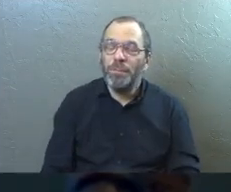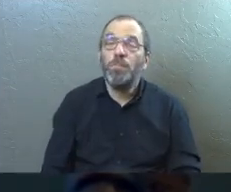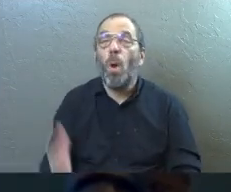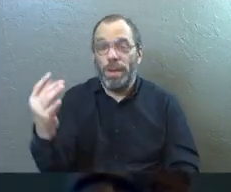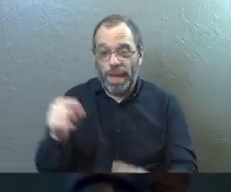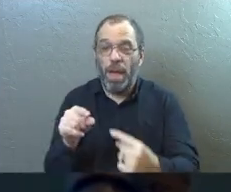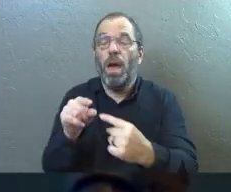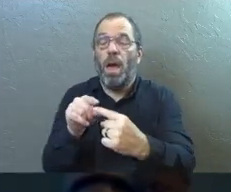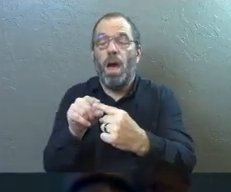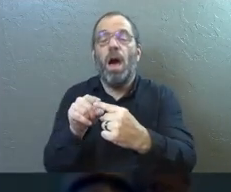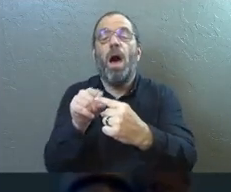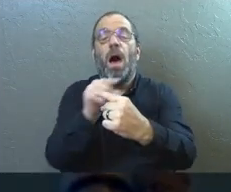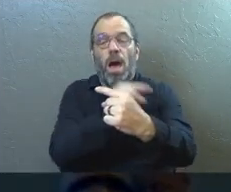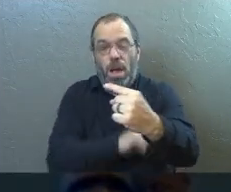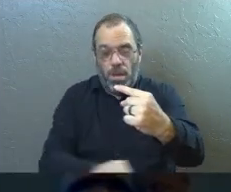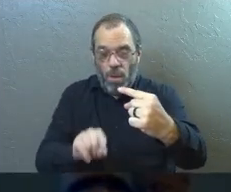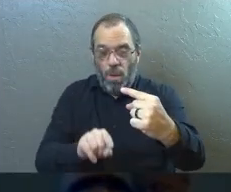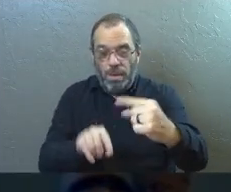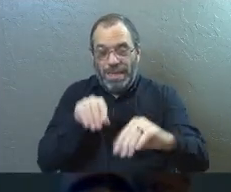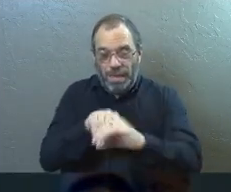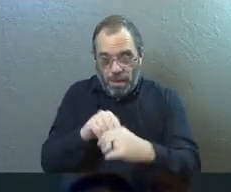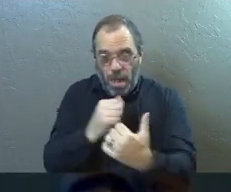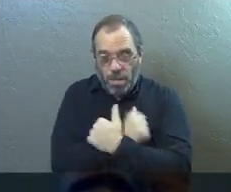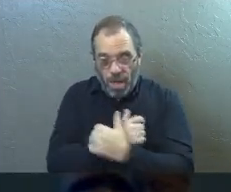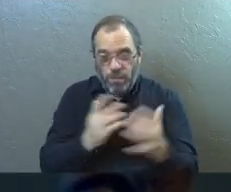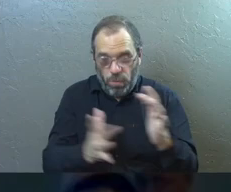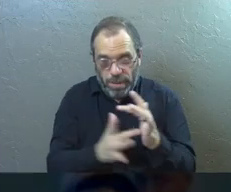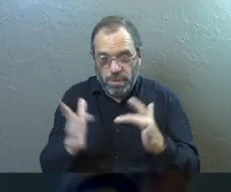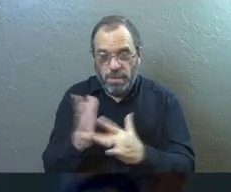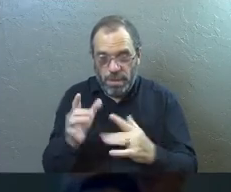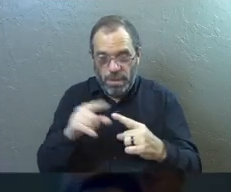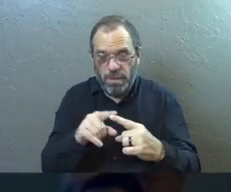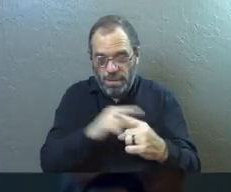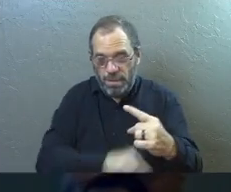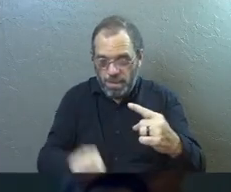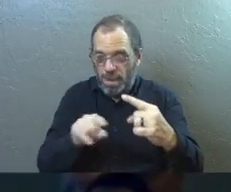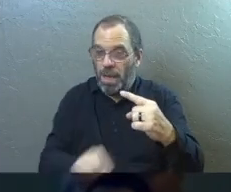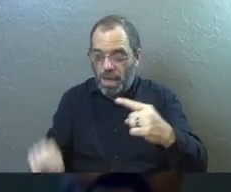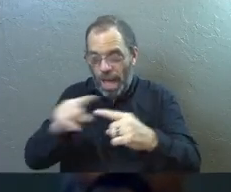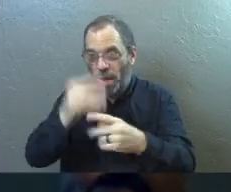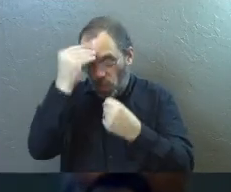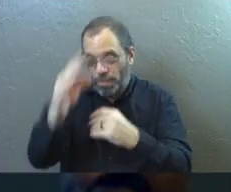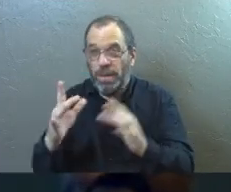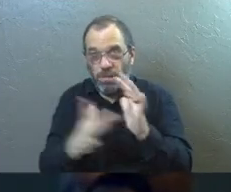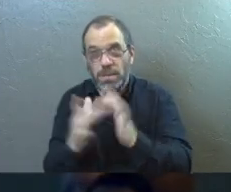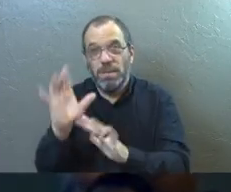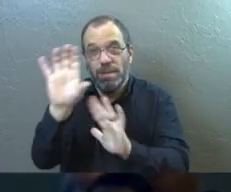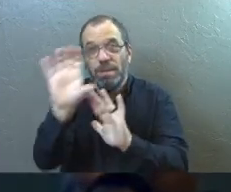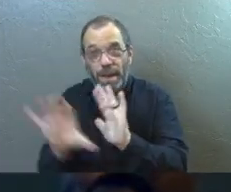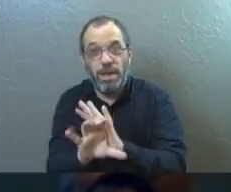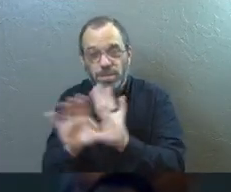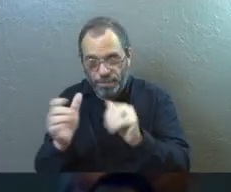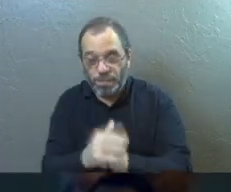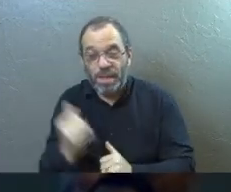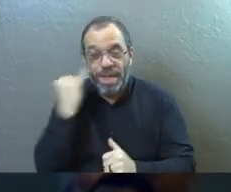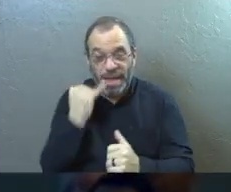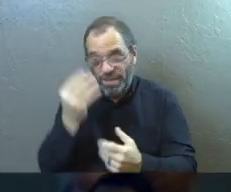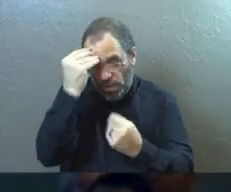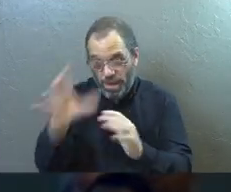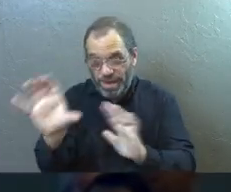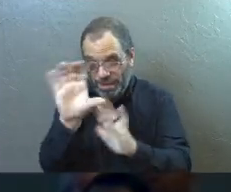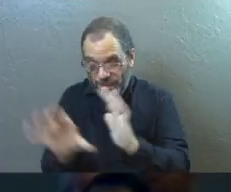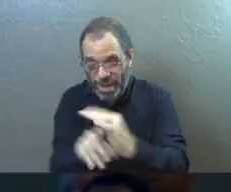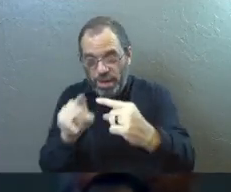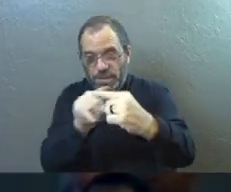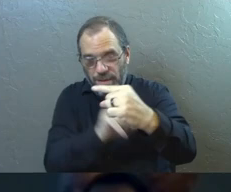If I remain in a place of being in love with Jesus, I'm going to be more inclined to obey his commands. If I obey his